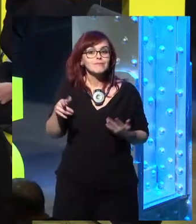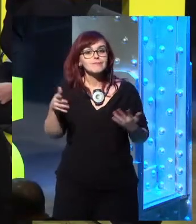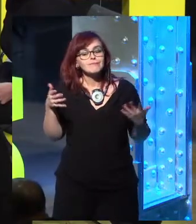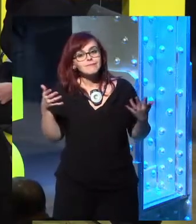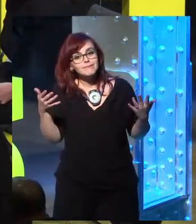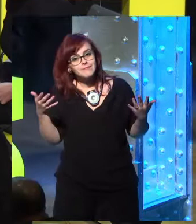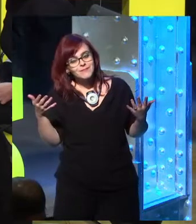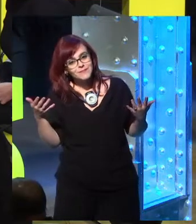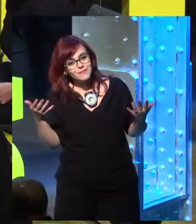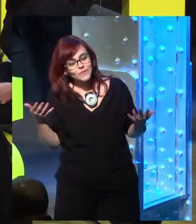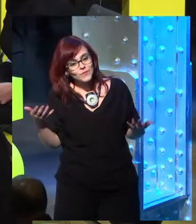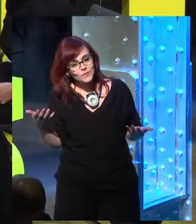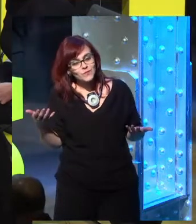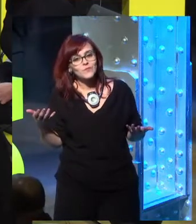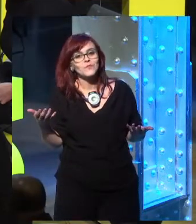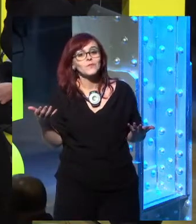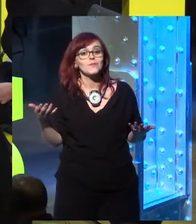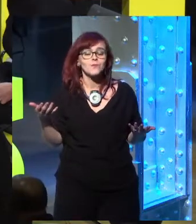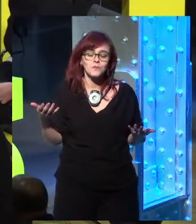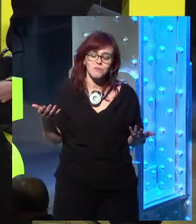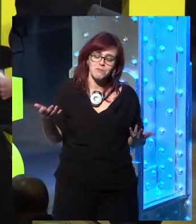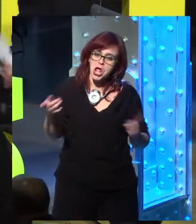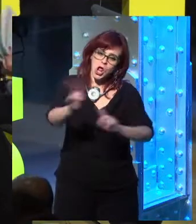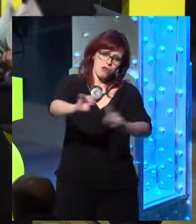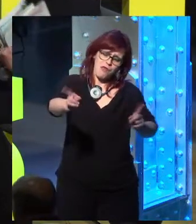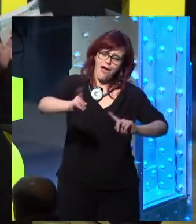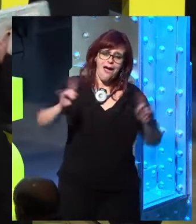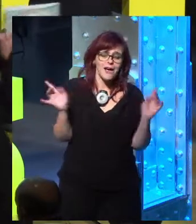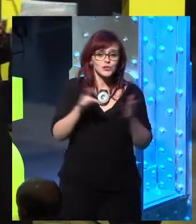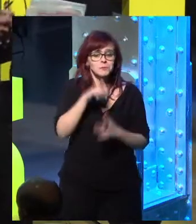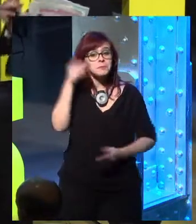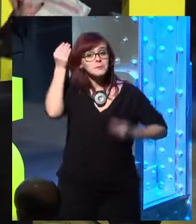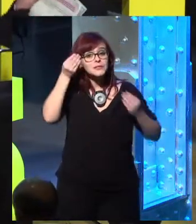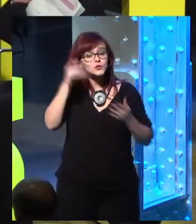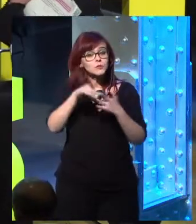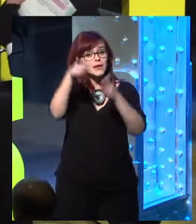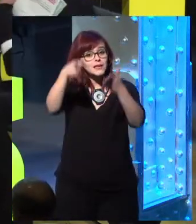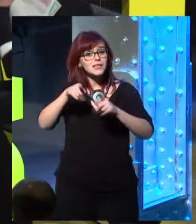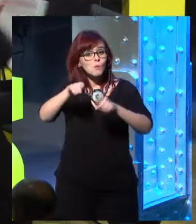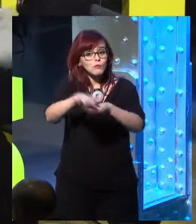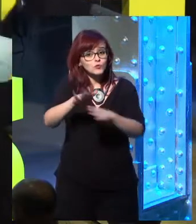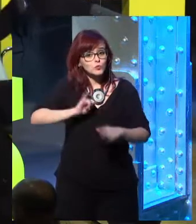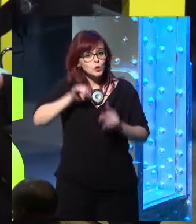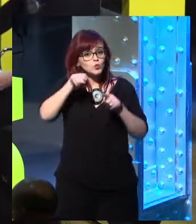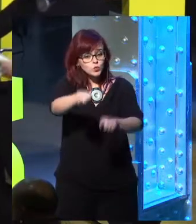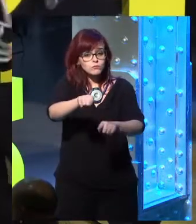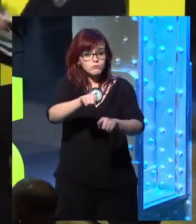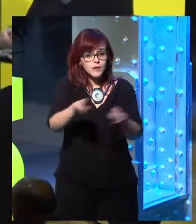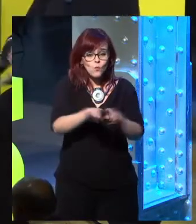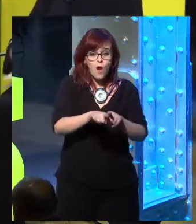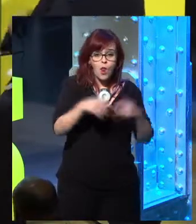I think it's just who you are. I think you just have to be concerned with whether you're happy